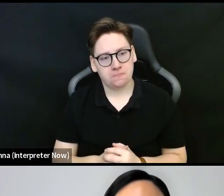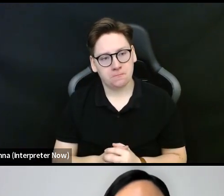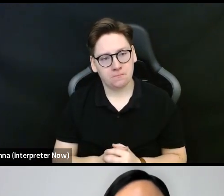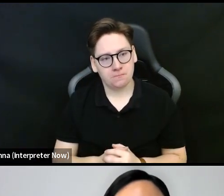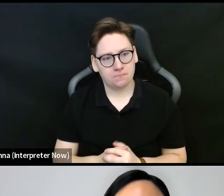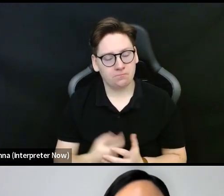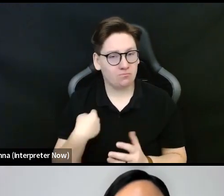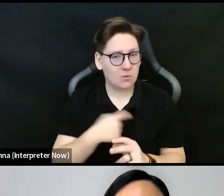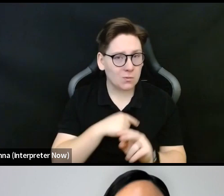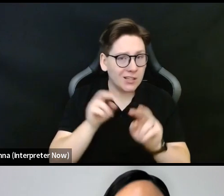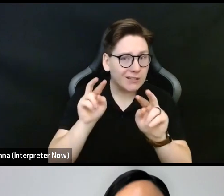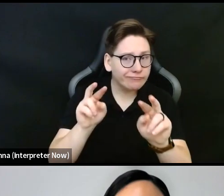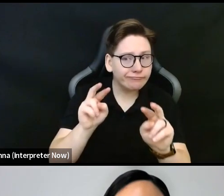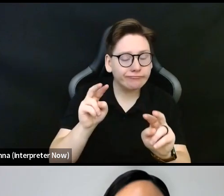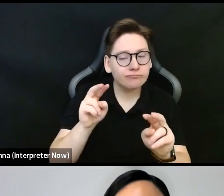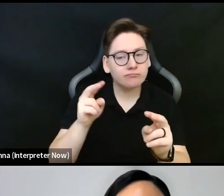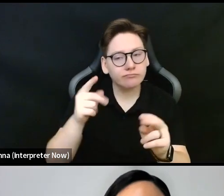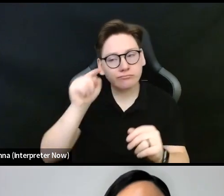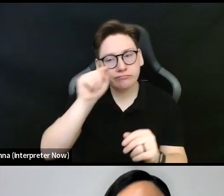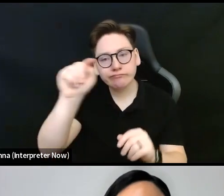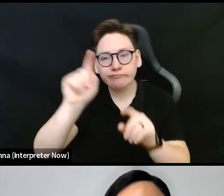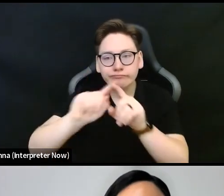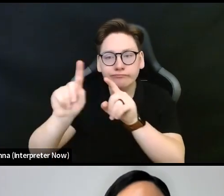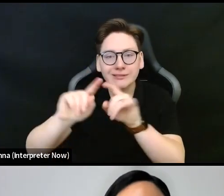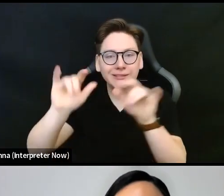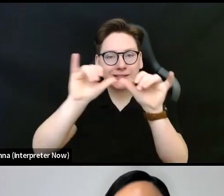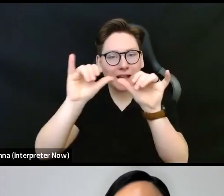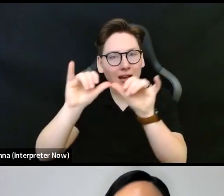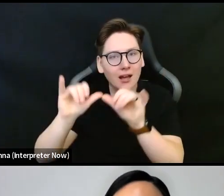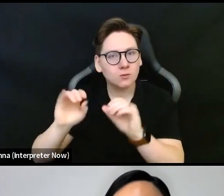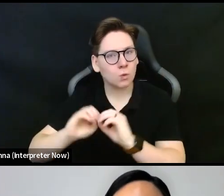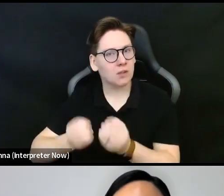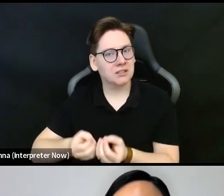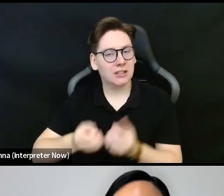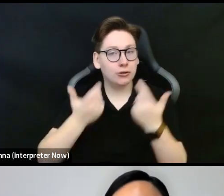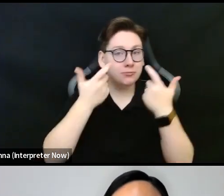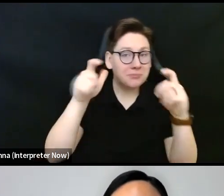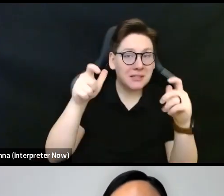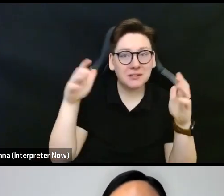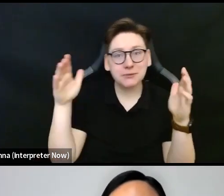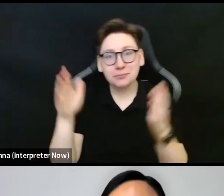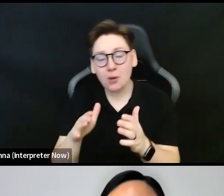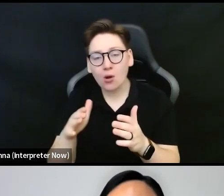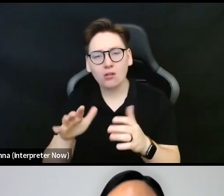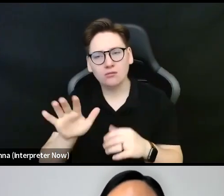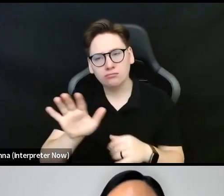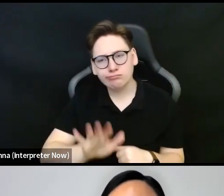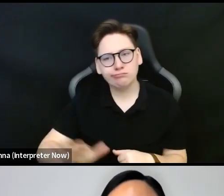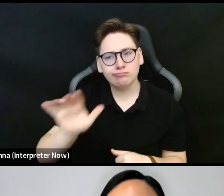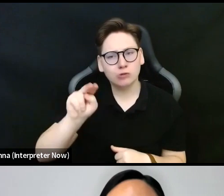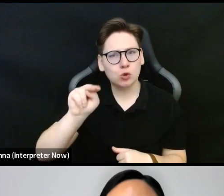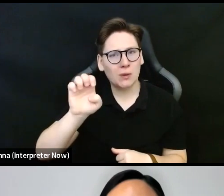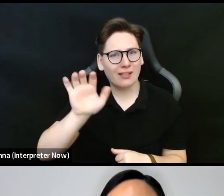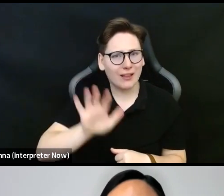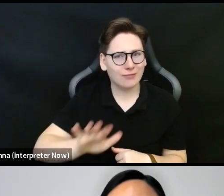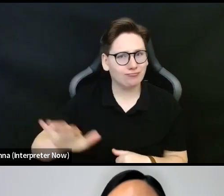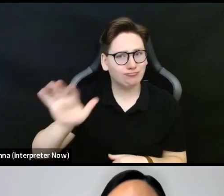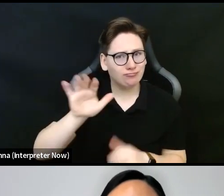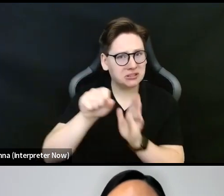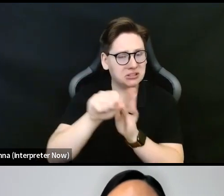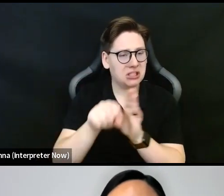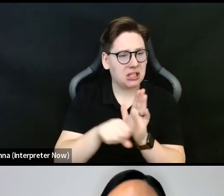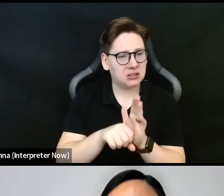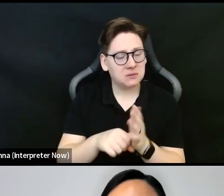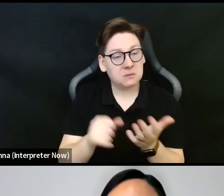coming from organizations of all sizes, hopefully from all the New England states. But if I had to